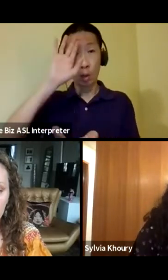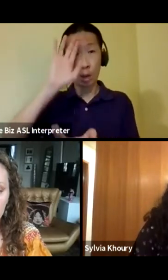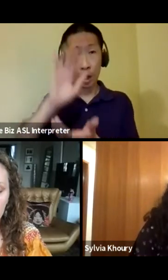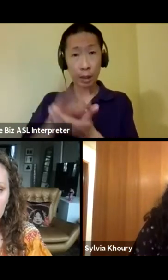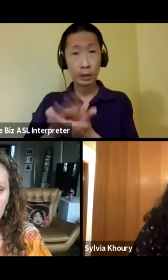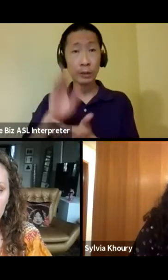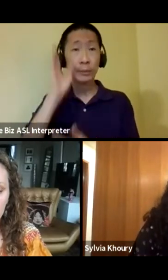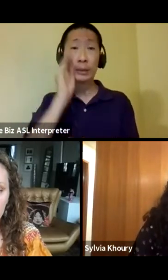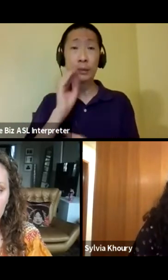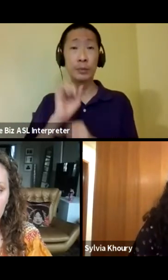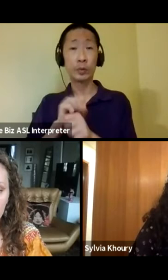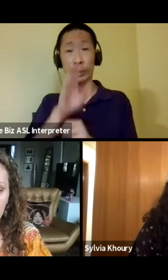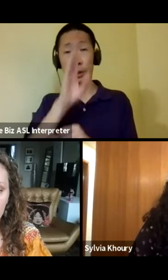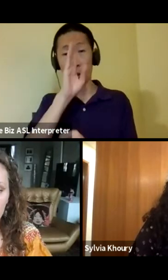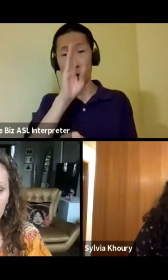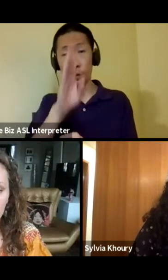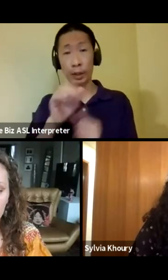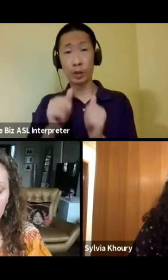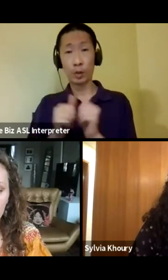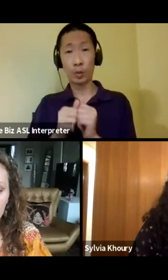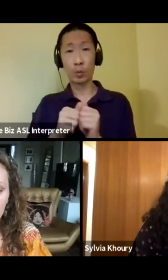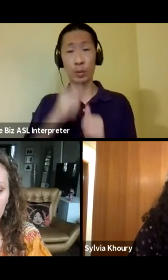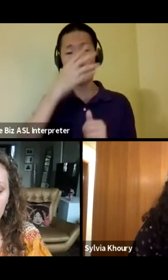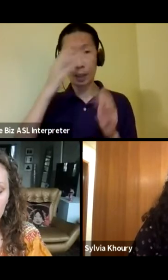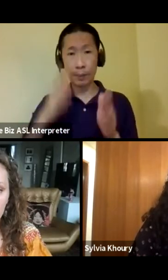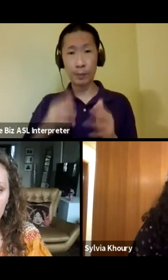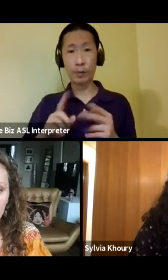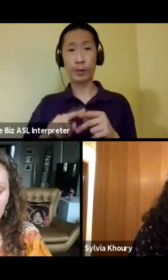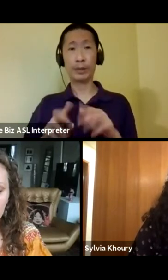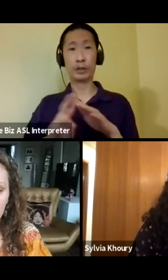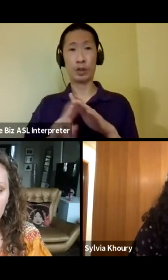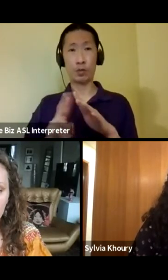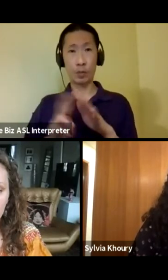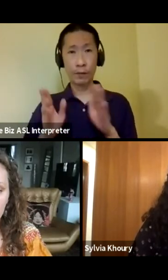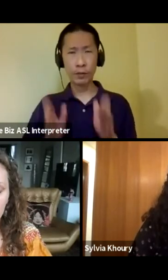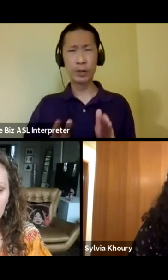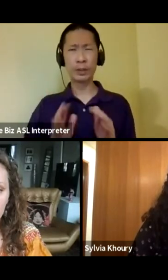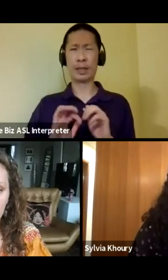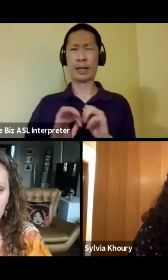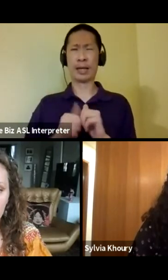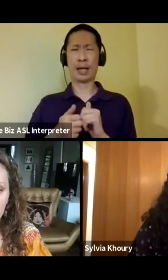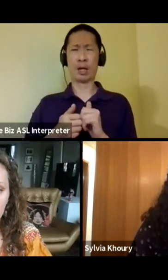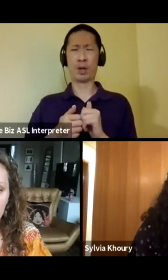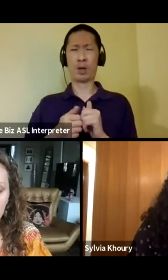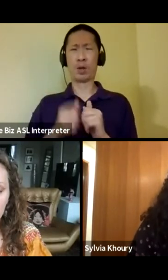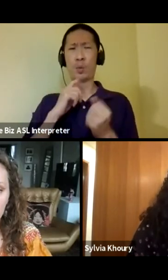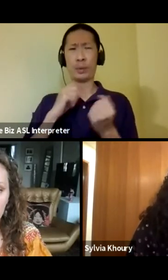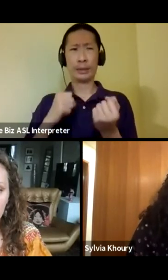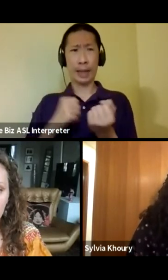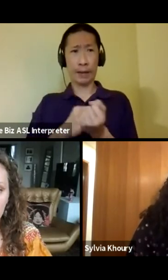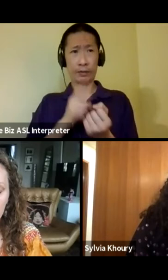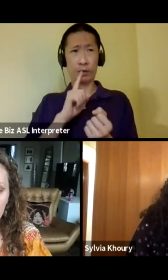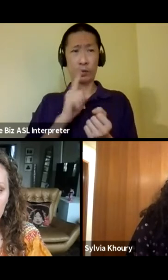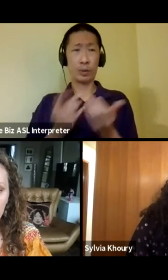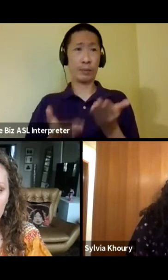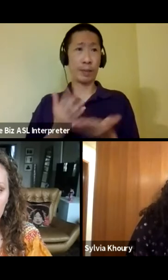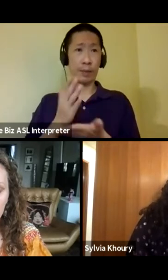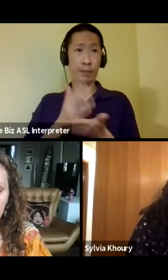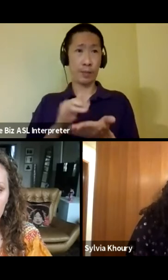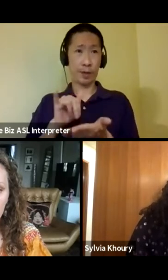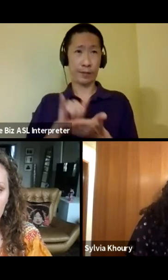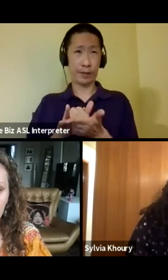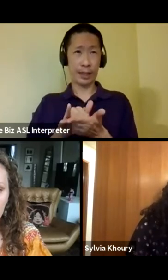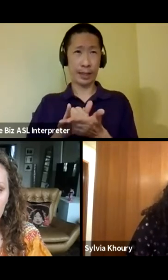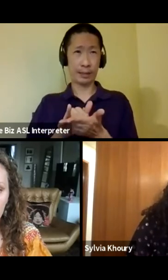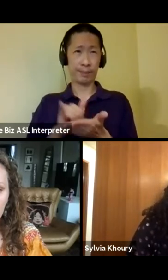working directly with, uh, immigrants and refugees. Um, how was advocacy actually perhaps a part of that,